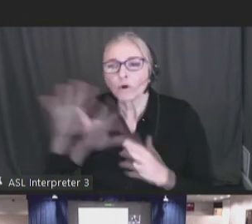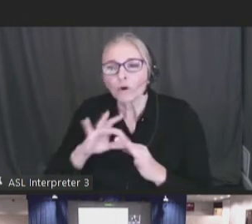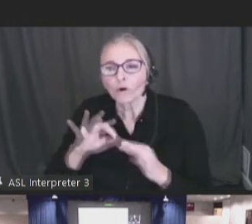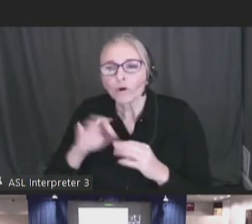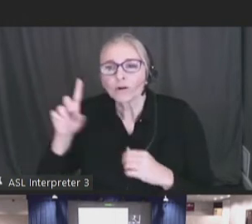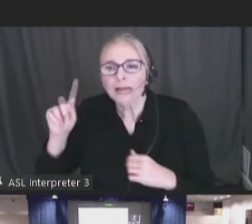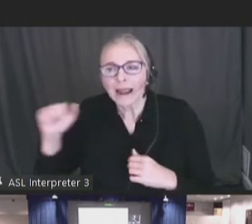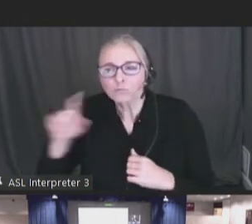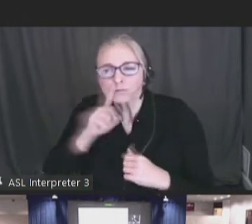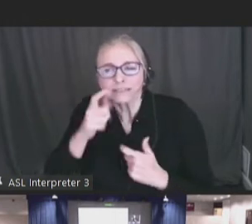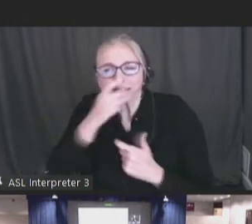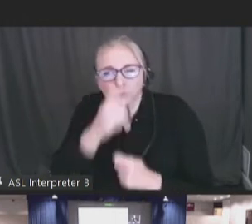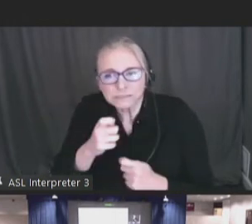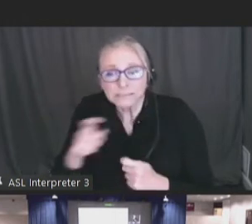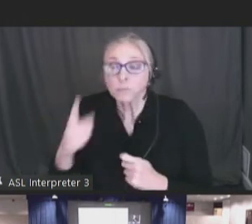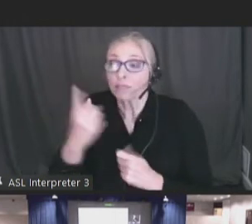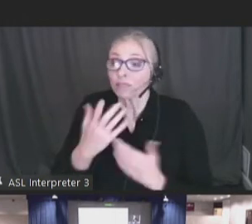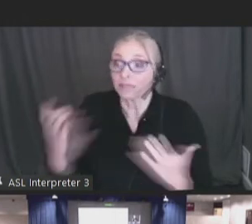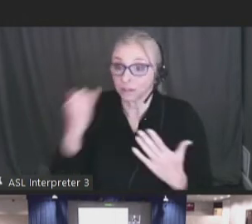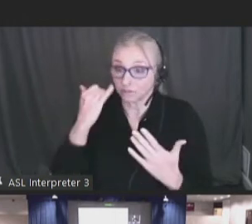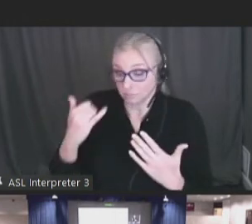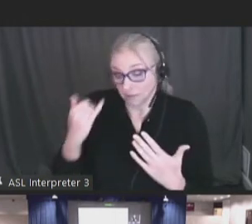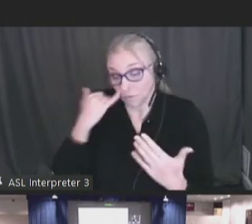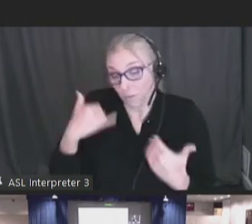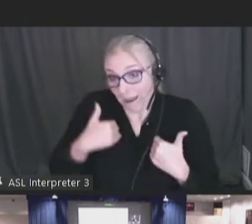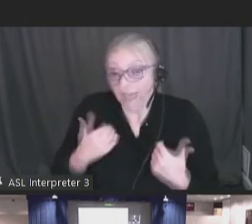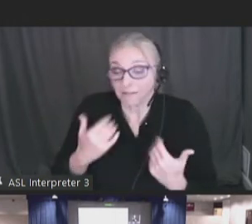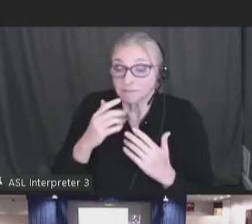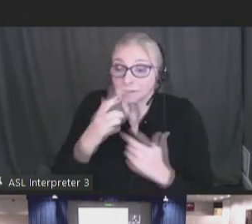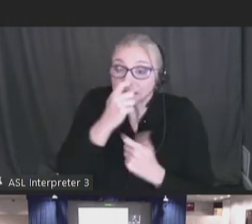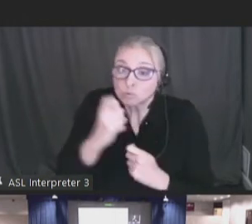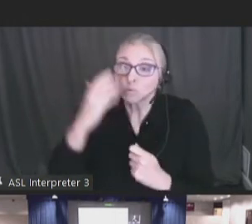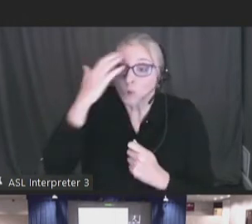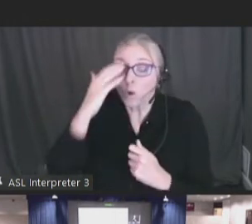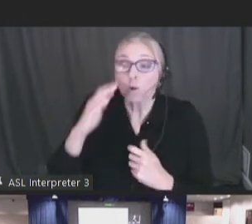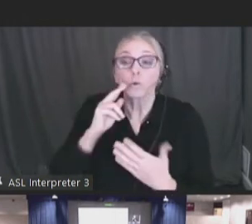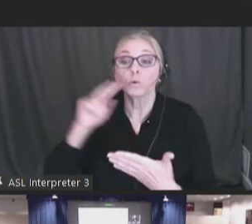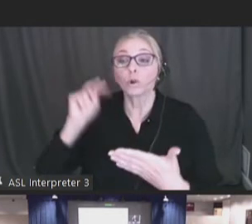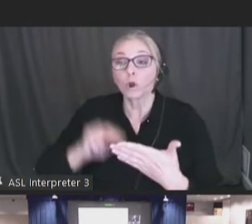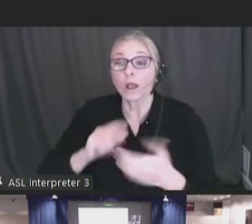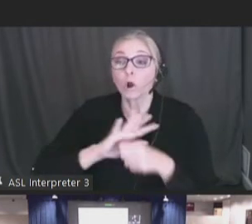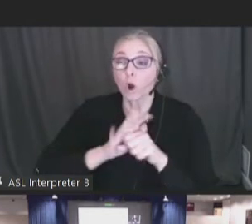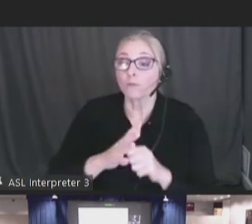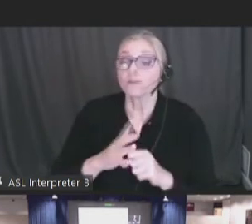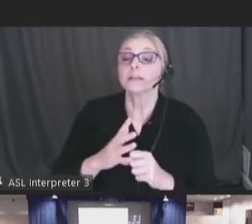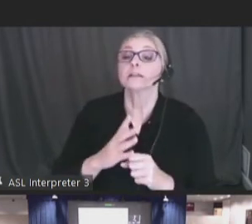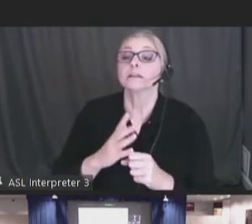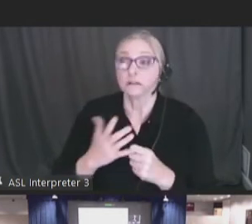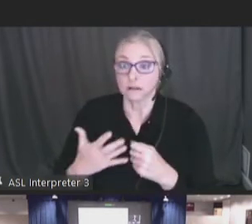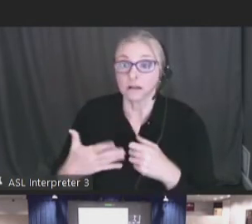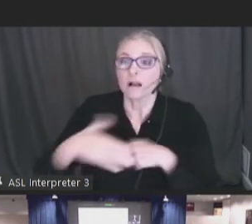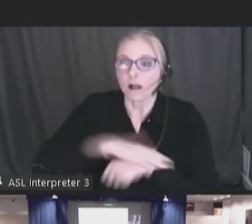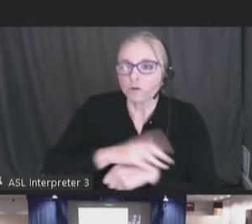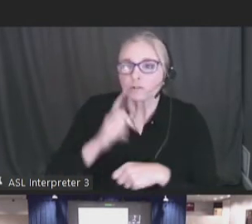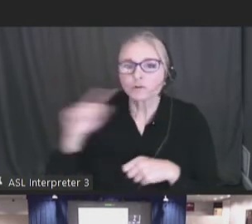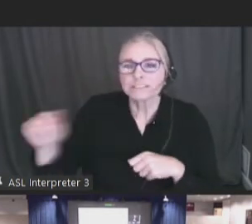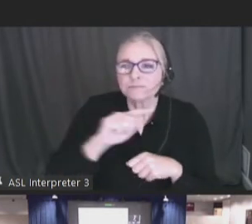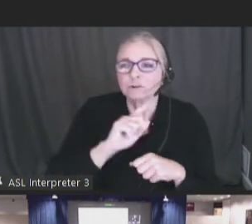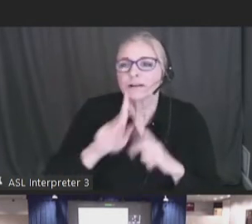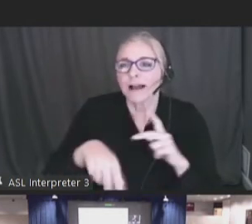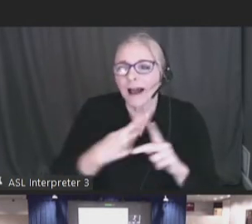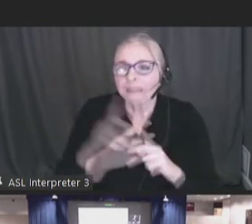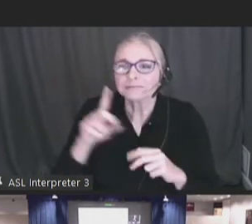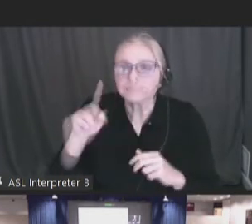And one of the things that you have would be interesting to know is when you looked at the COVID vaccine coverage of the different types of disabilities,